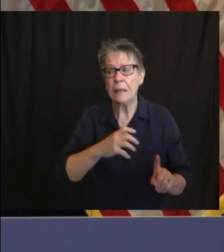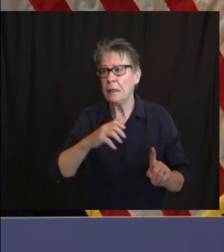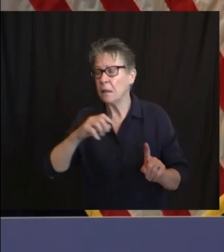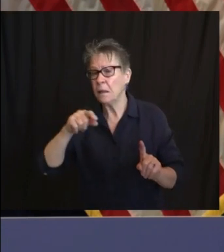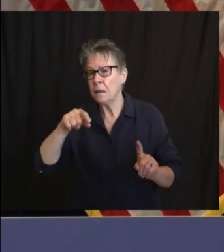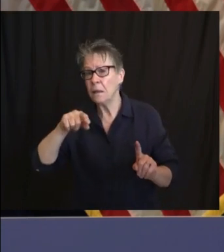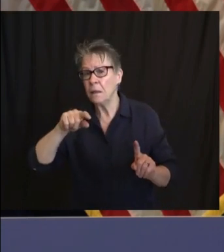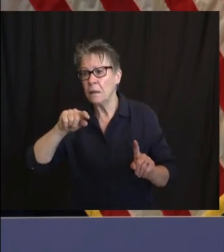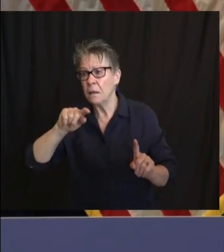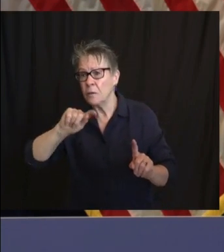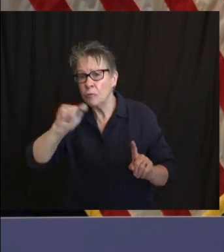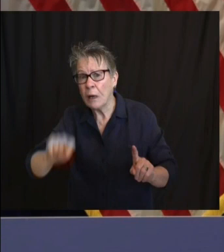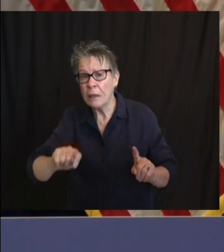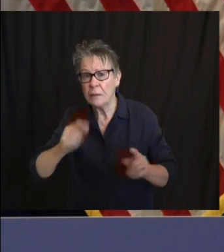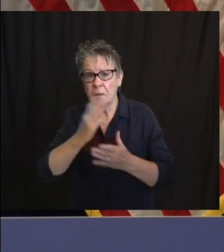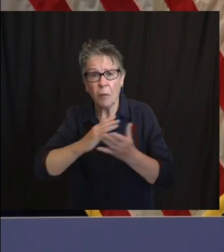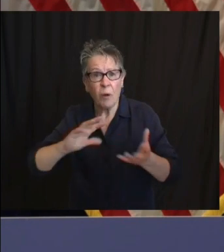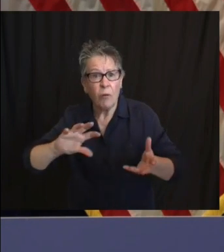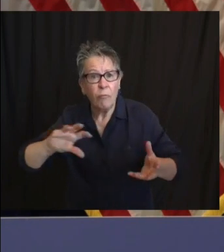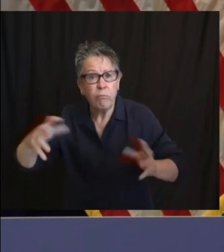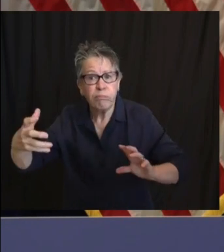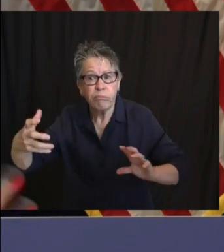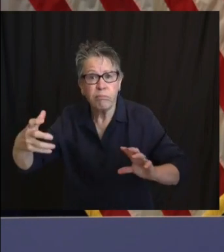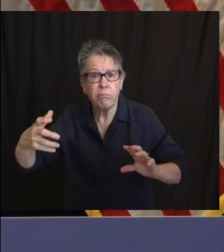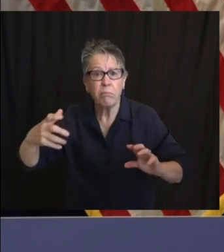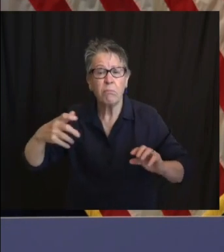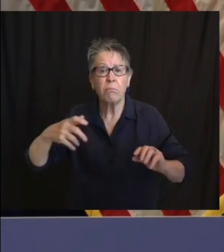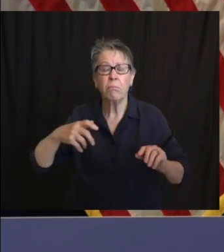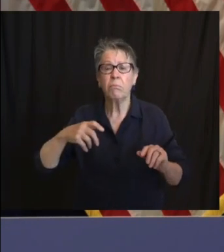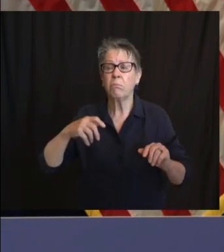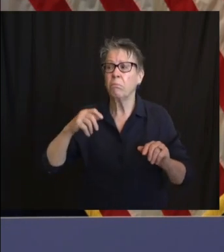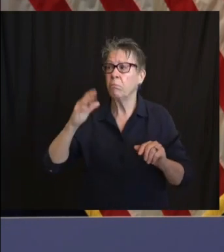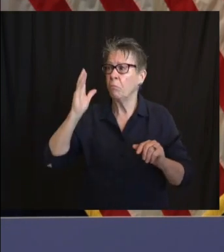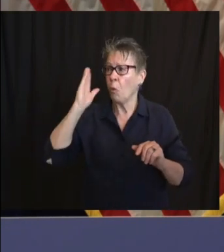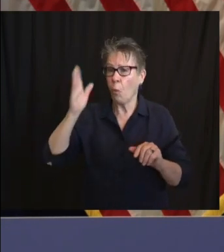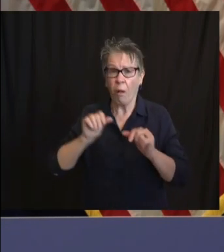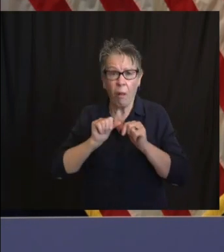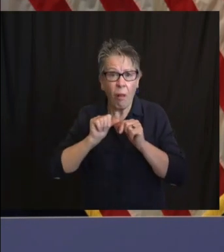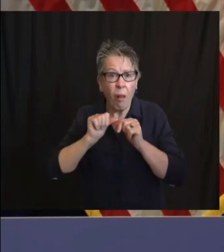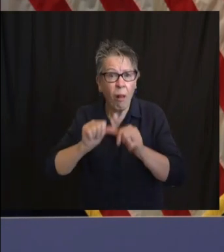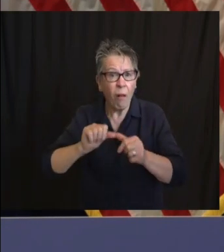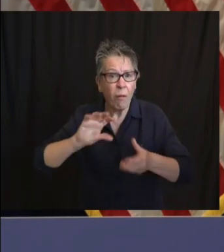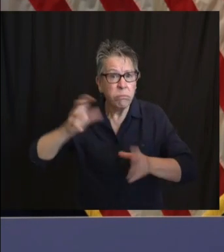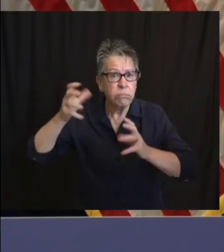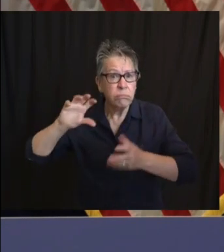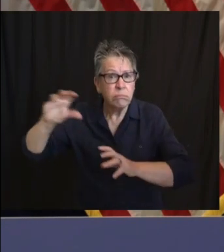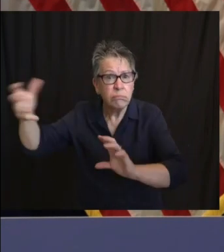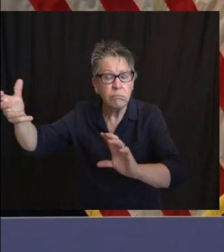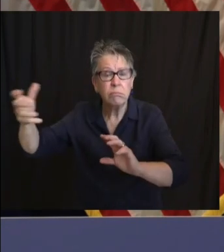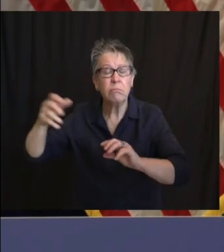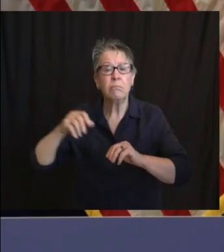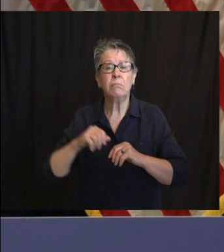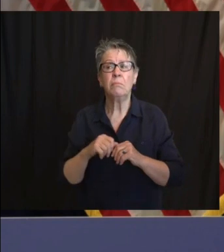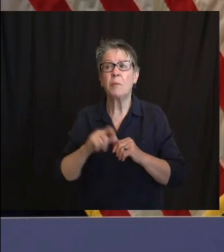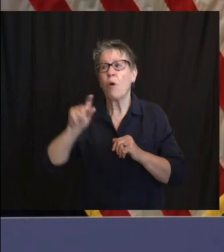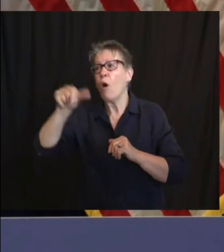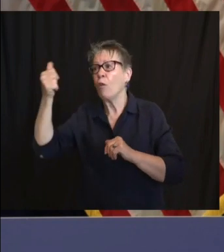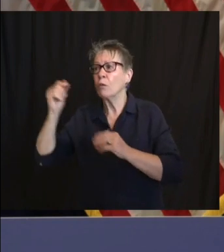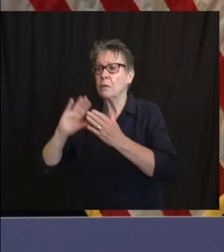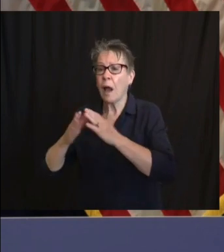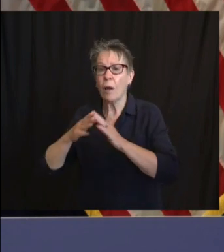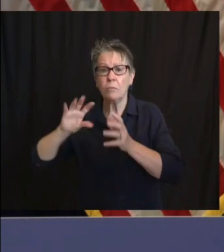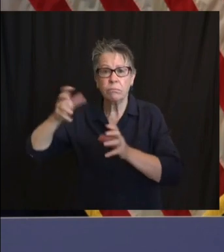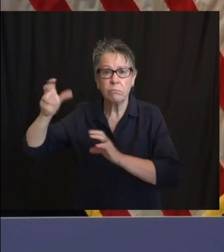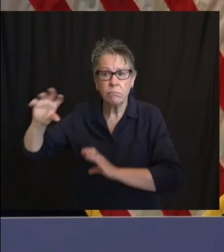will be unfolding in other places and what will you do about it if so? Yeah, I would say on your first couple of points, Mike,